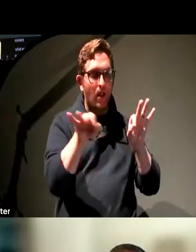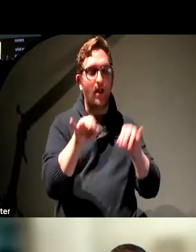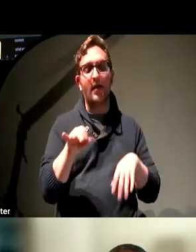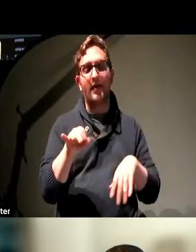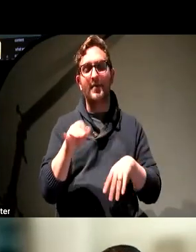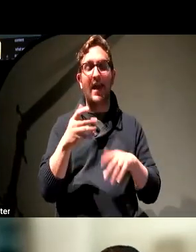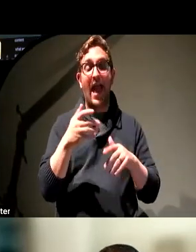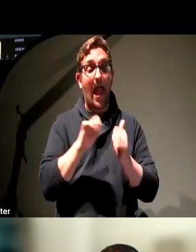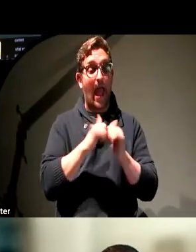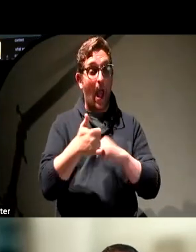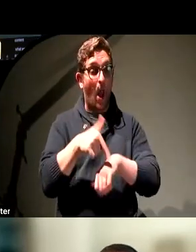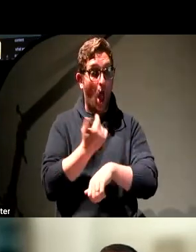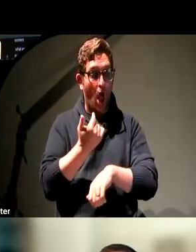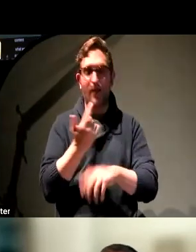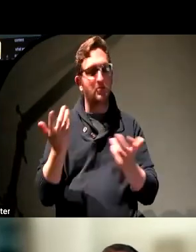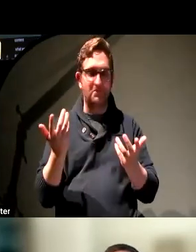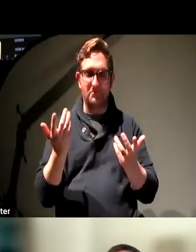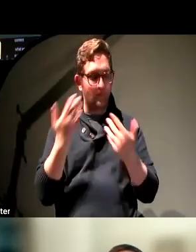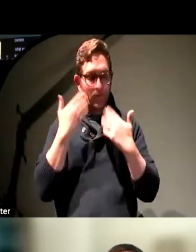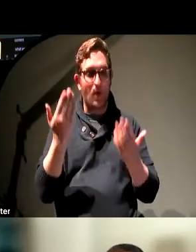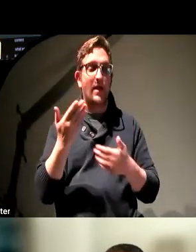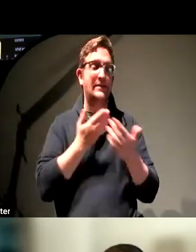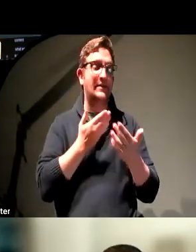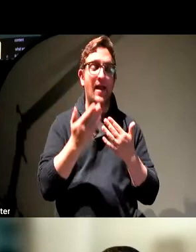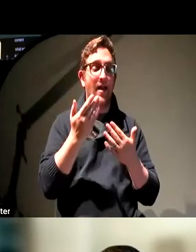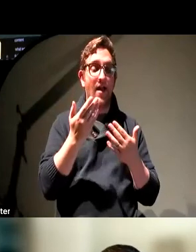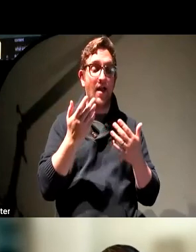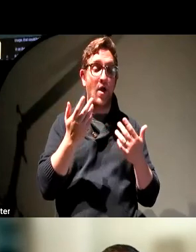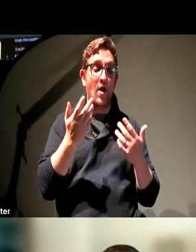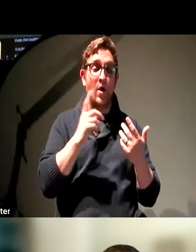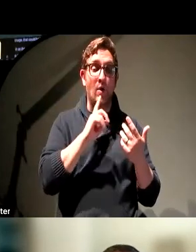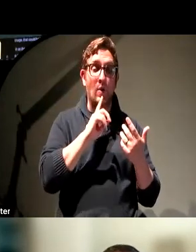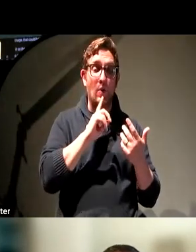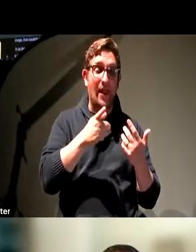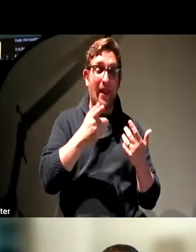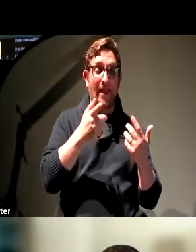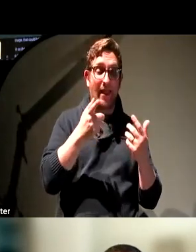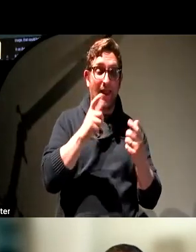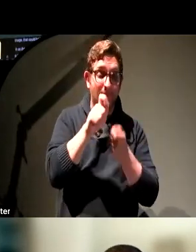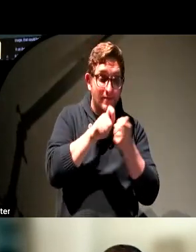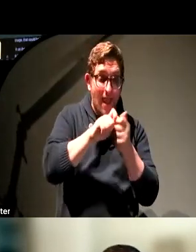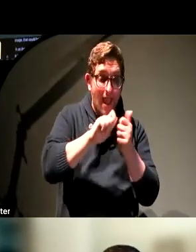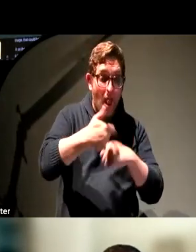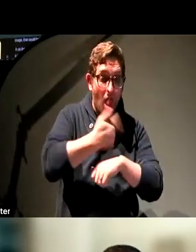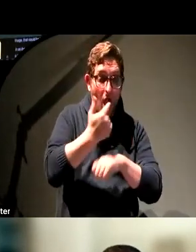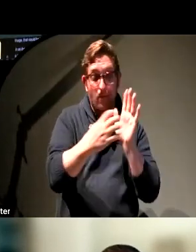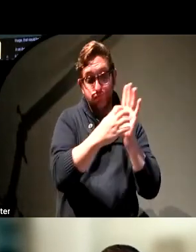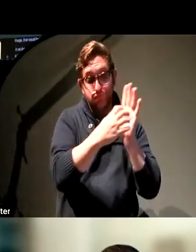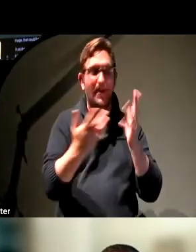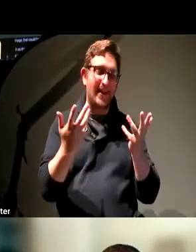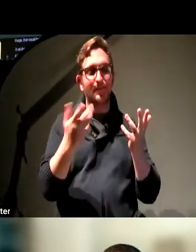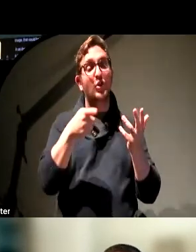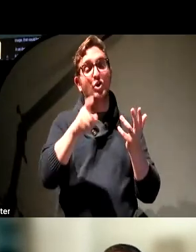fast character cut off. You will hear people say that it's not really true. My advice, our advice is you want to keep it as